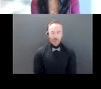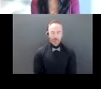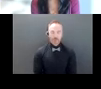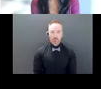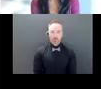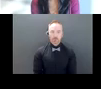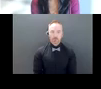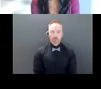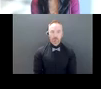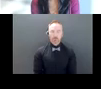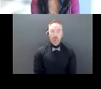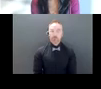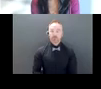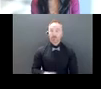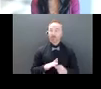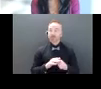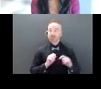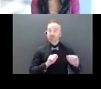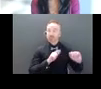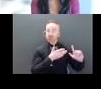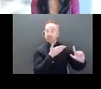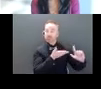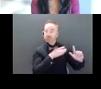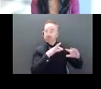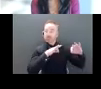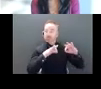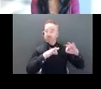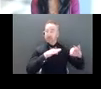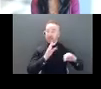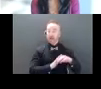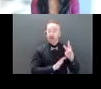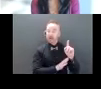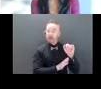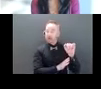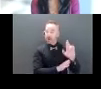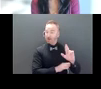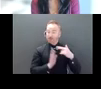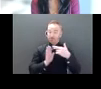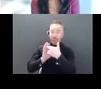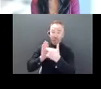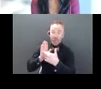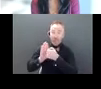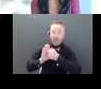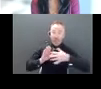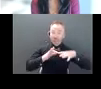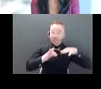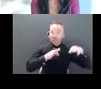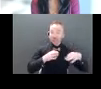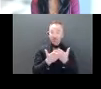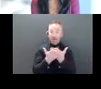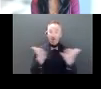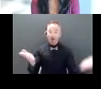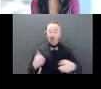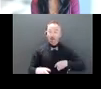And just to give a little bit of our webinar housekeeping tips to let everybody know, everyone is muted during this